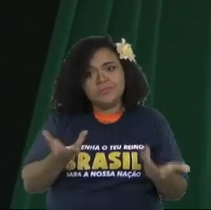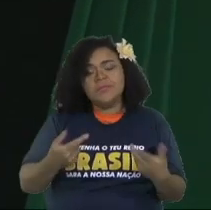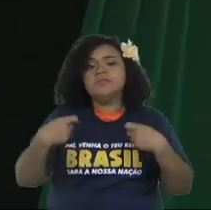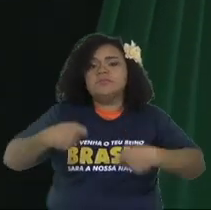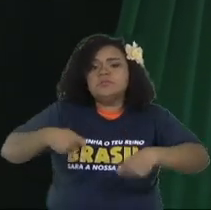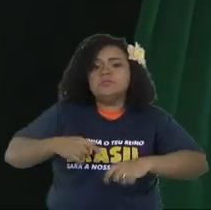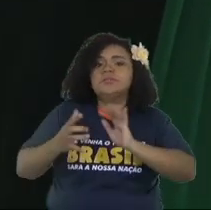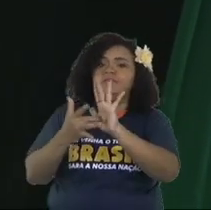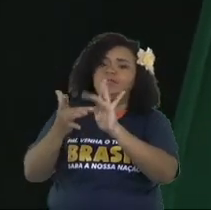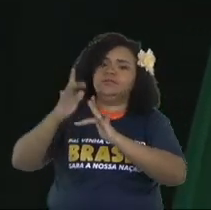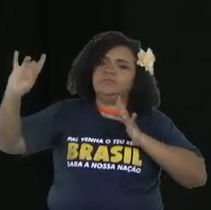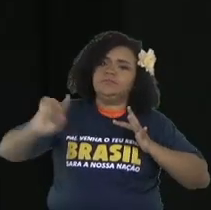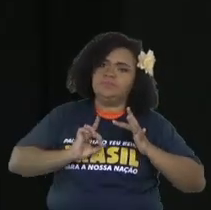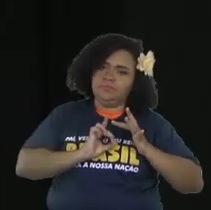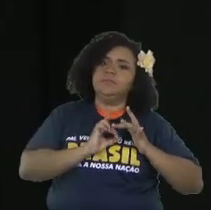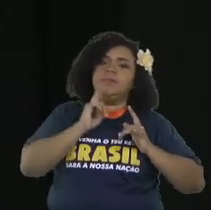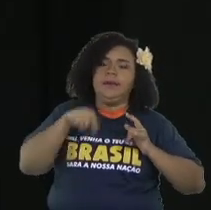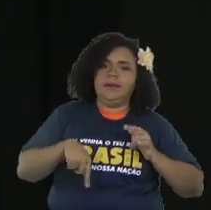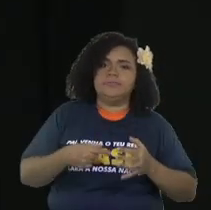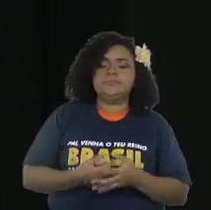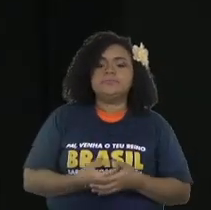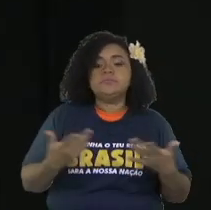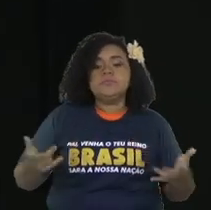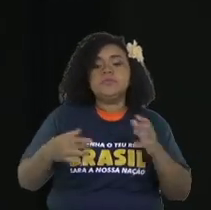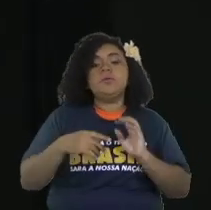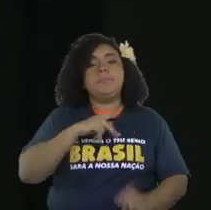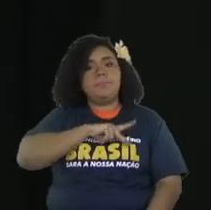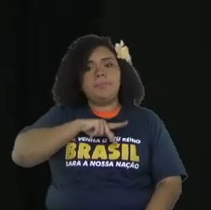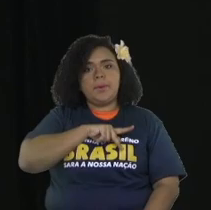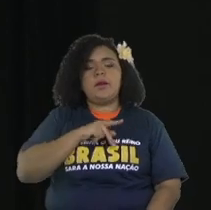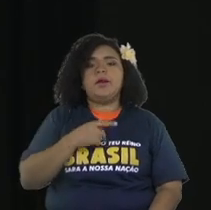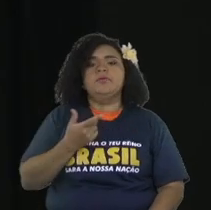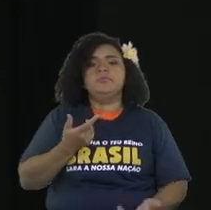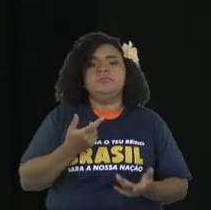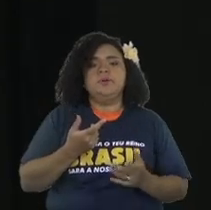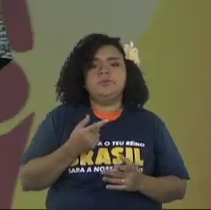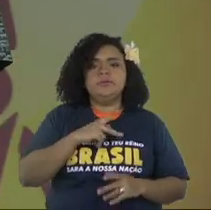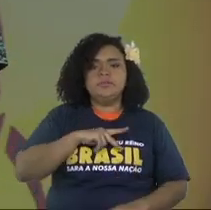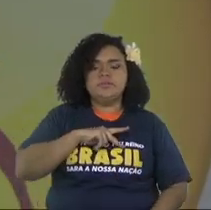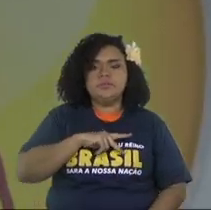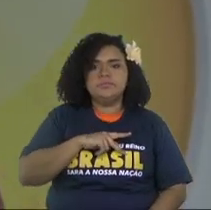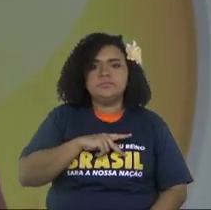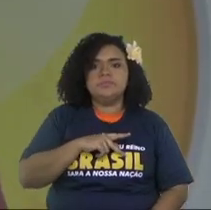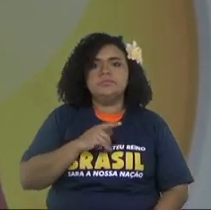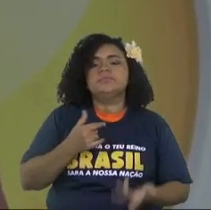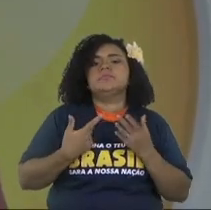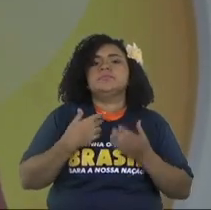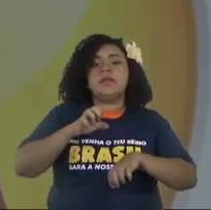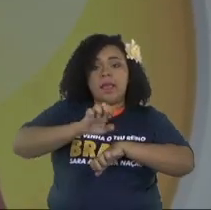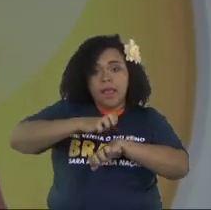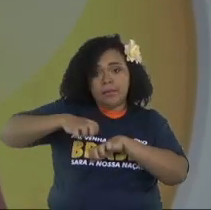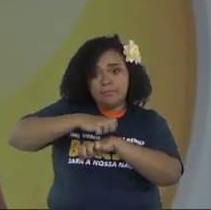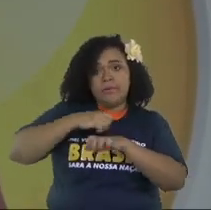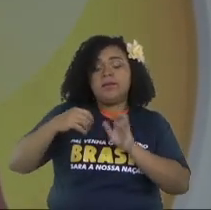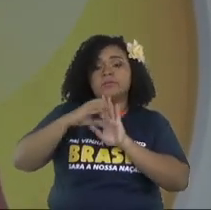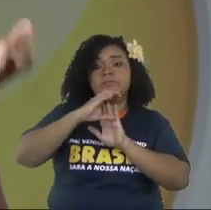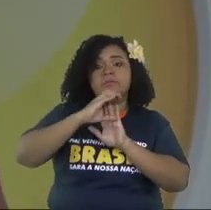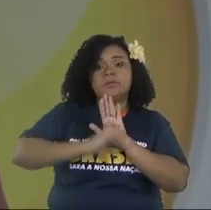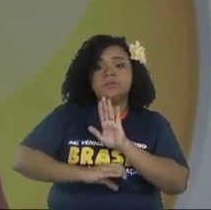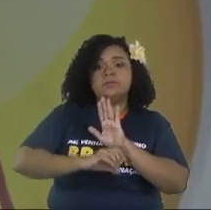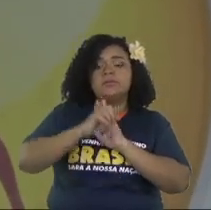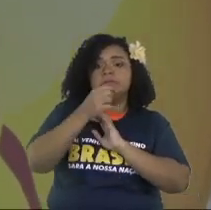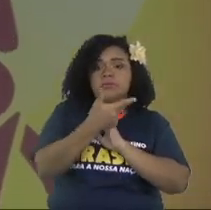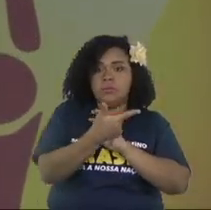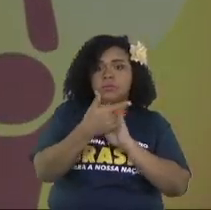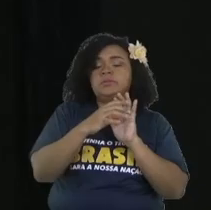based on deeds. And God doesn't save anyone like this. And Ephesians 6, 8, 9, he says that nobody